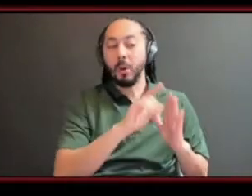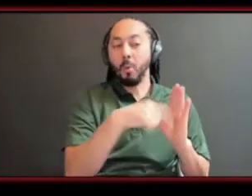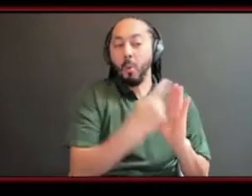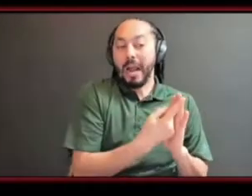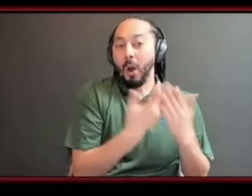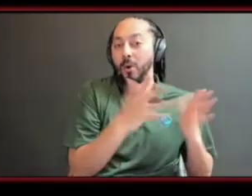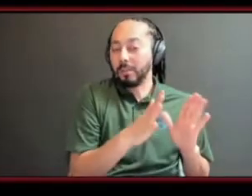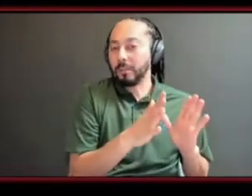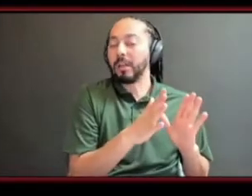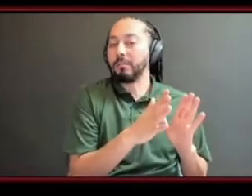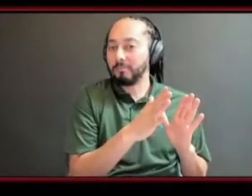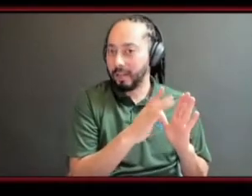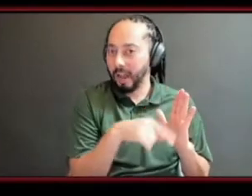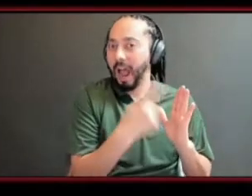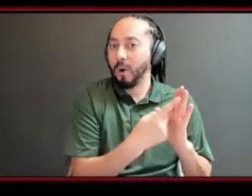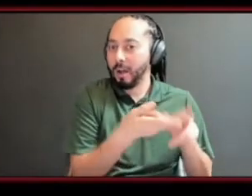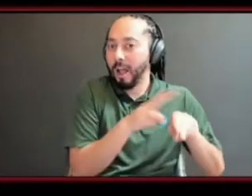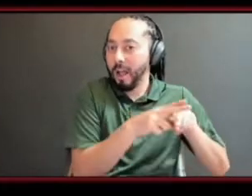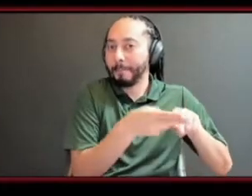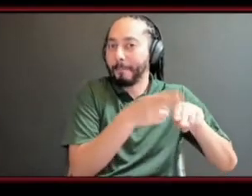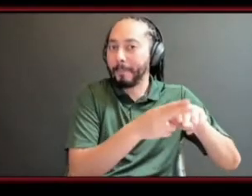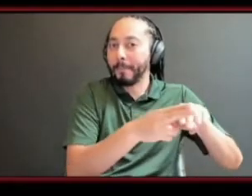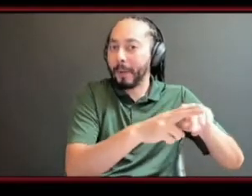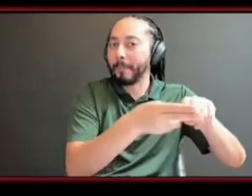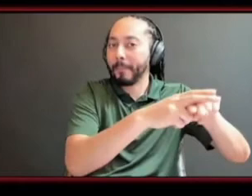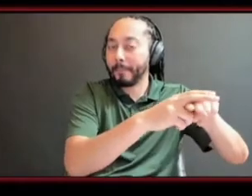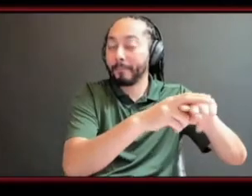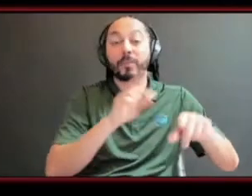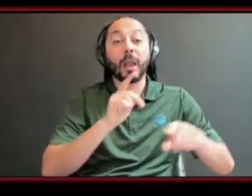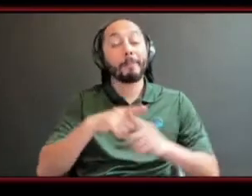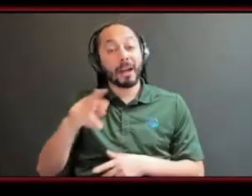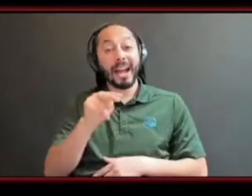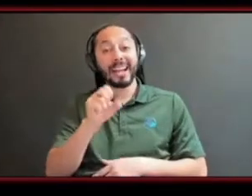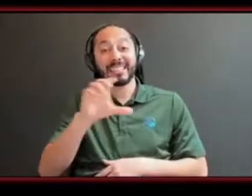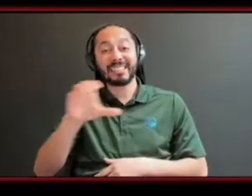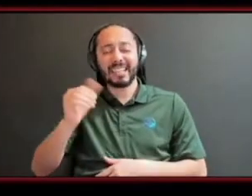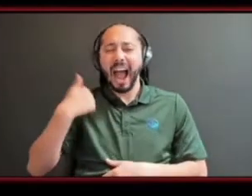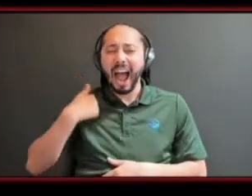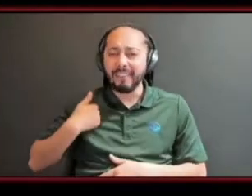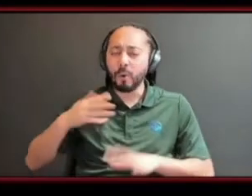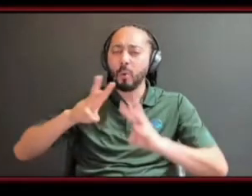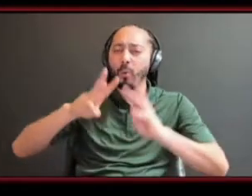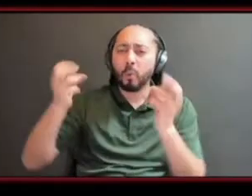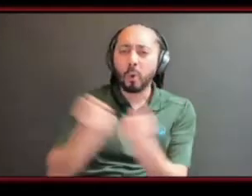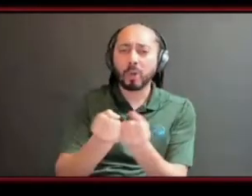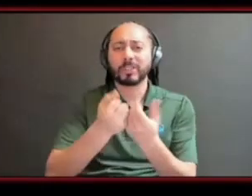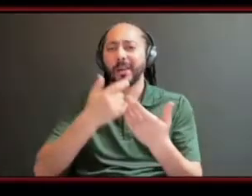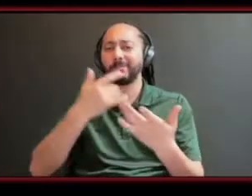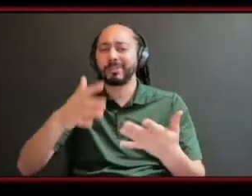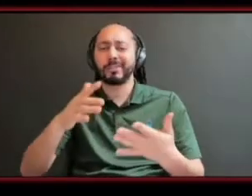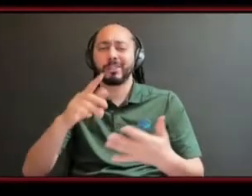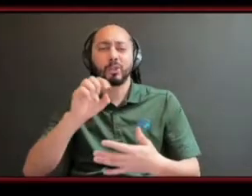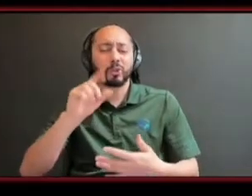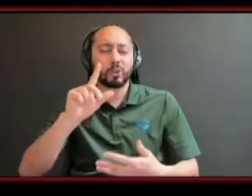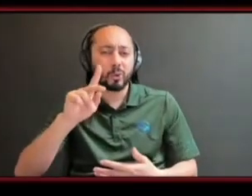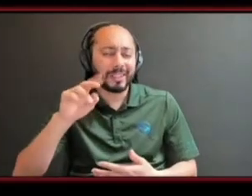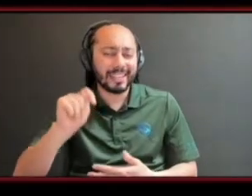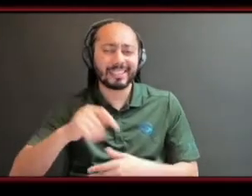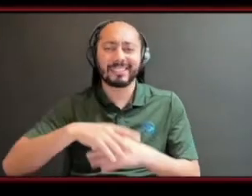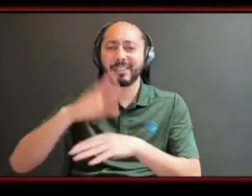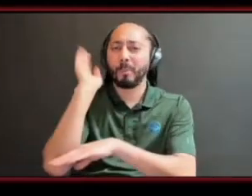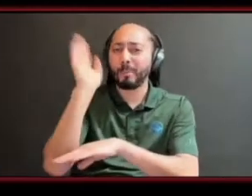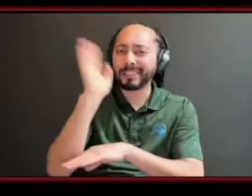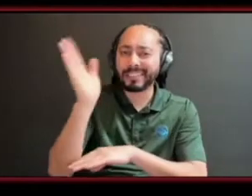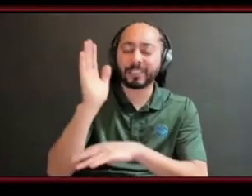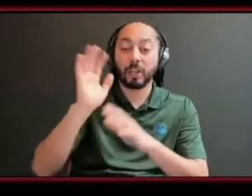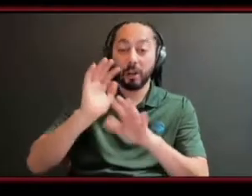to entrepreneurial resources like workshops presentation templates toolkits for running your business plan that's a big